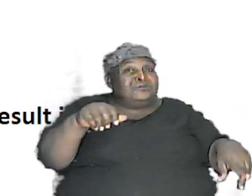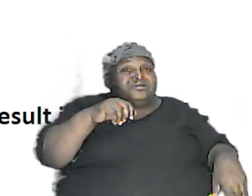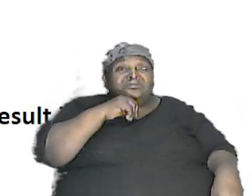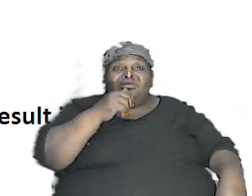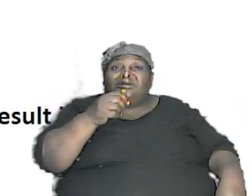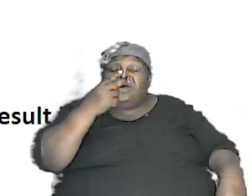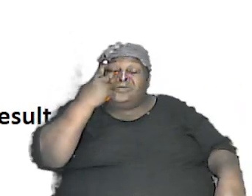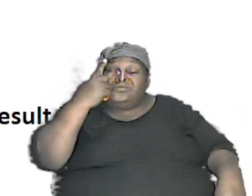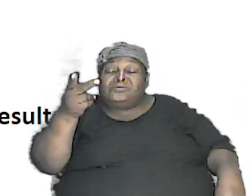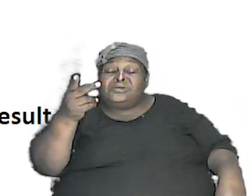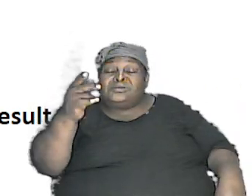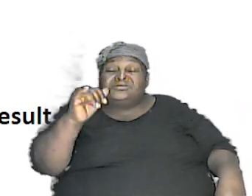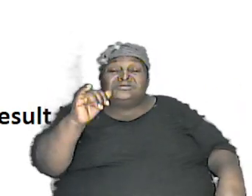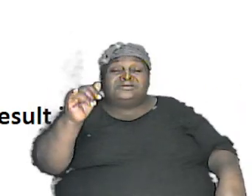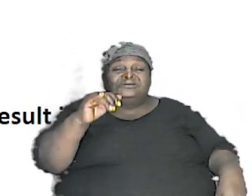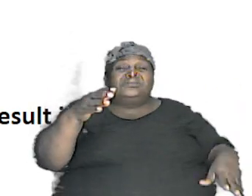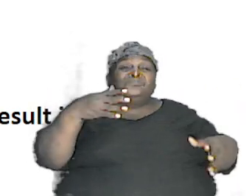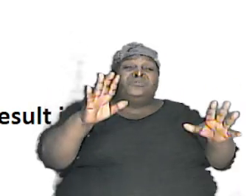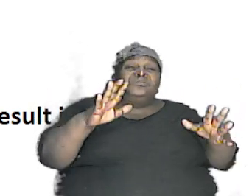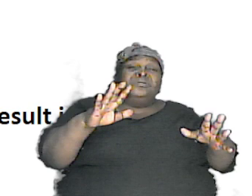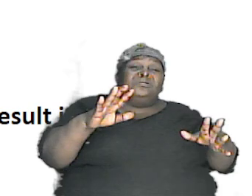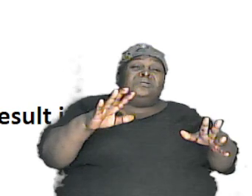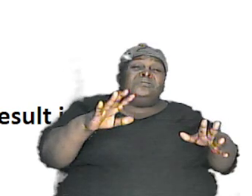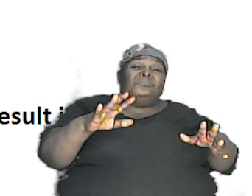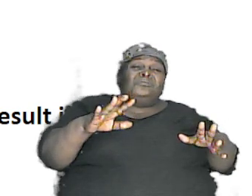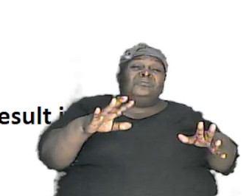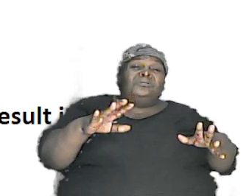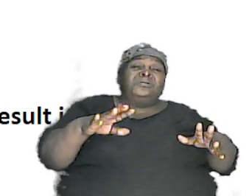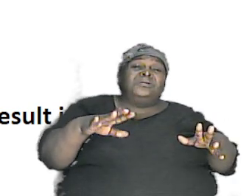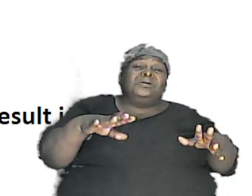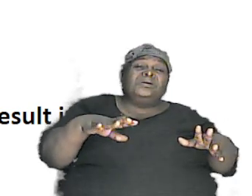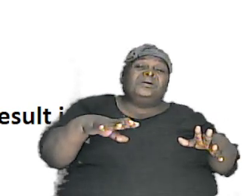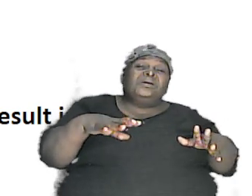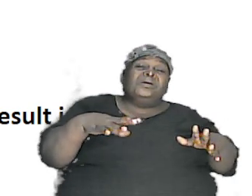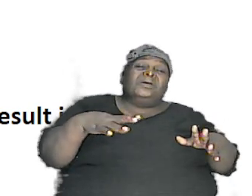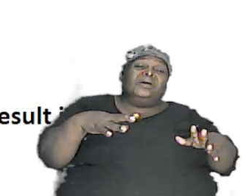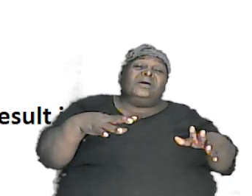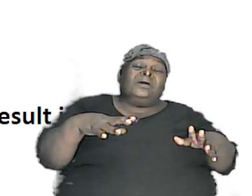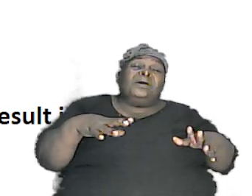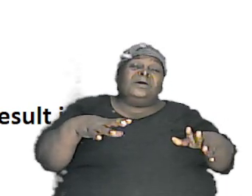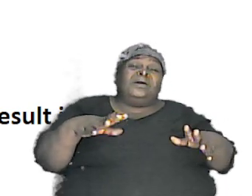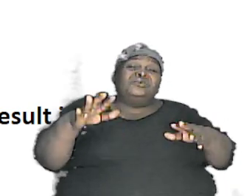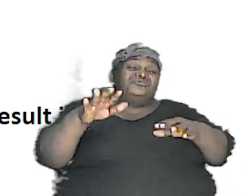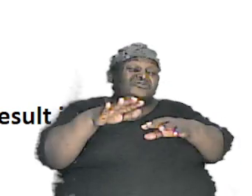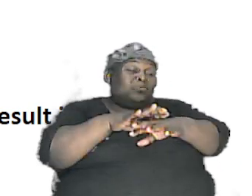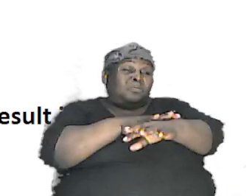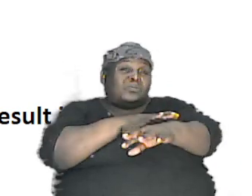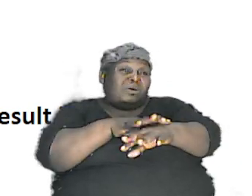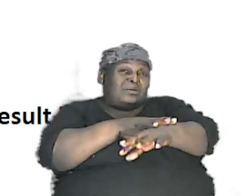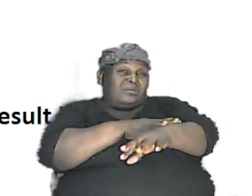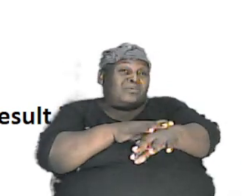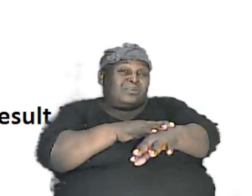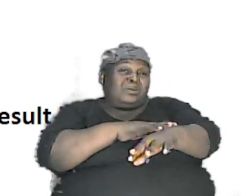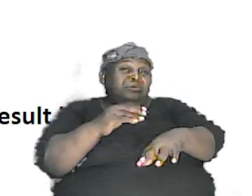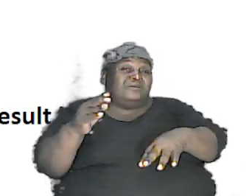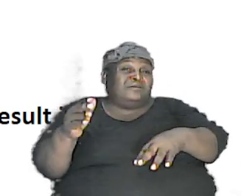but then a shade here is different and a shade here of that is different look at these two dogs